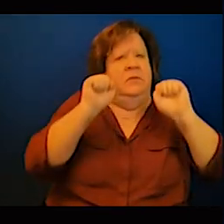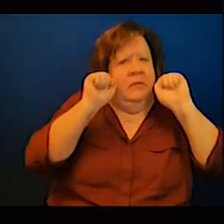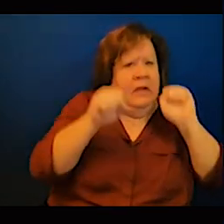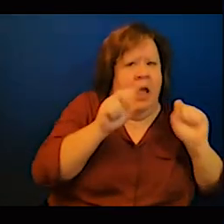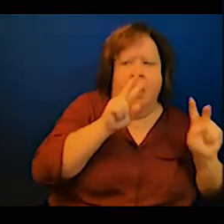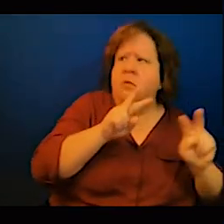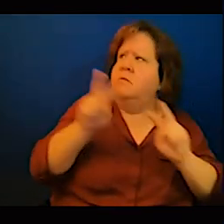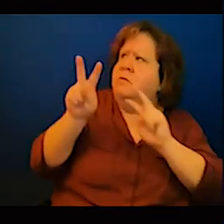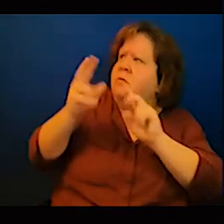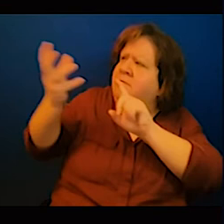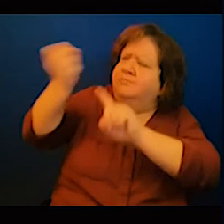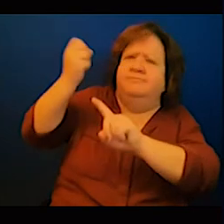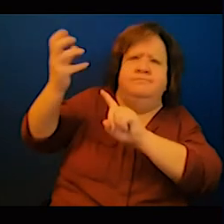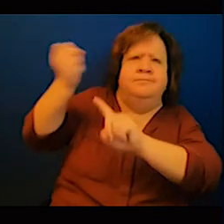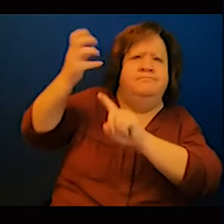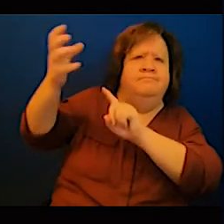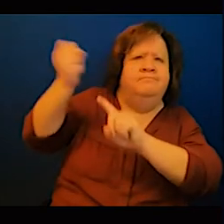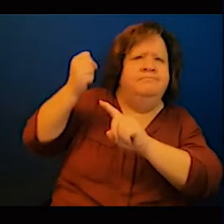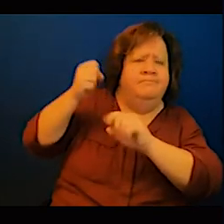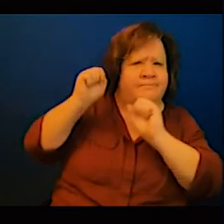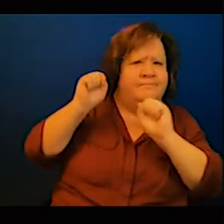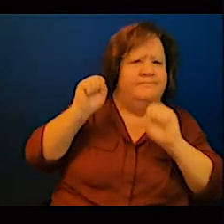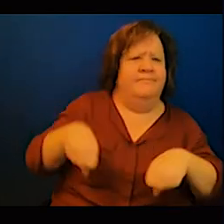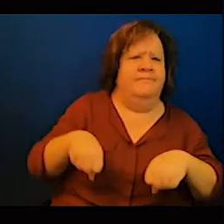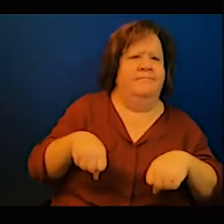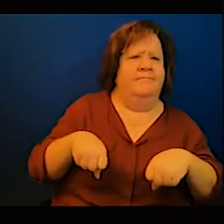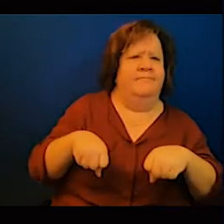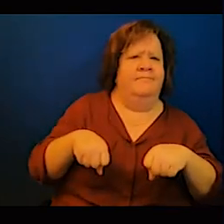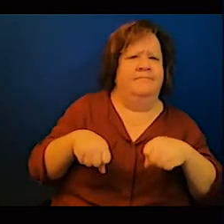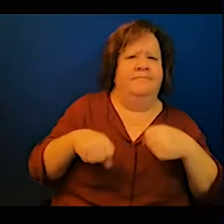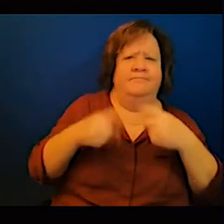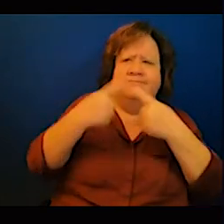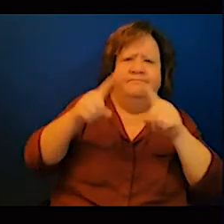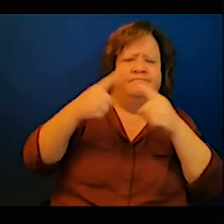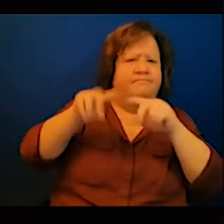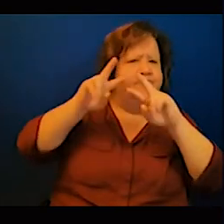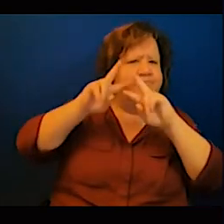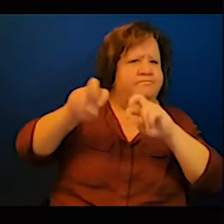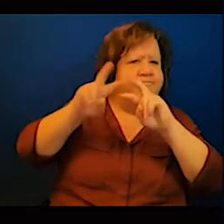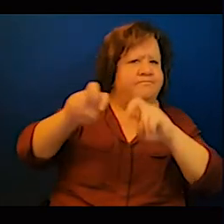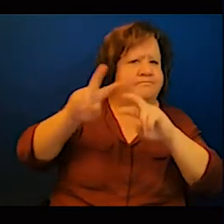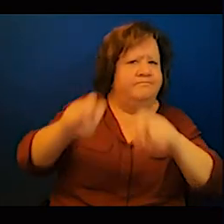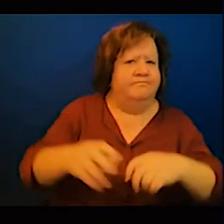resources here and I'm